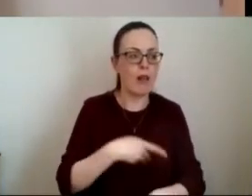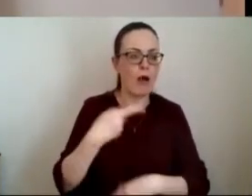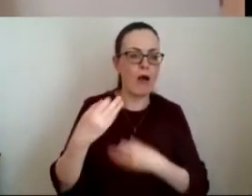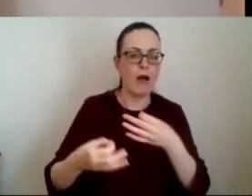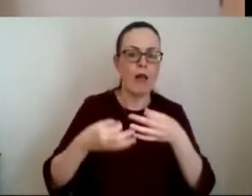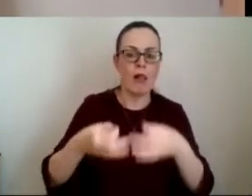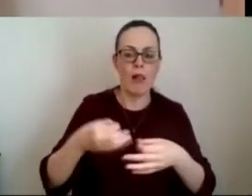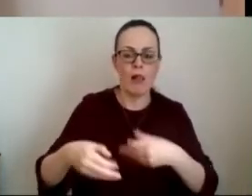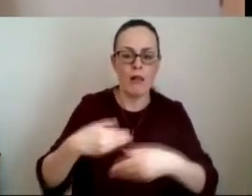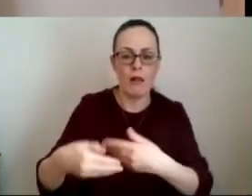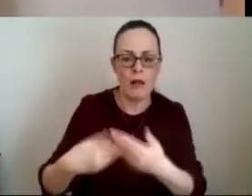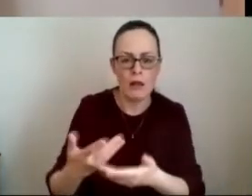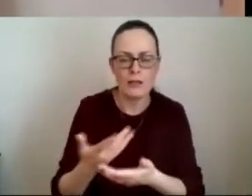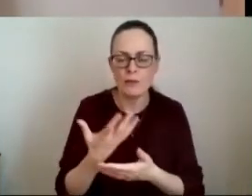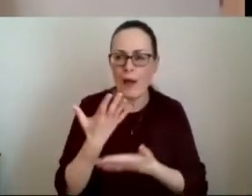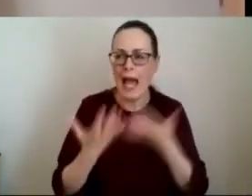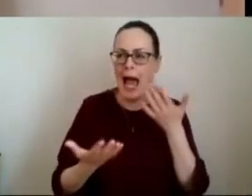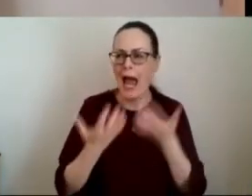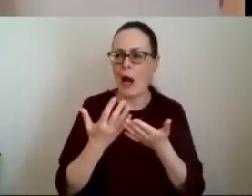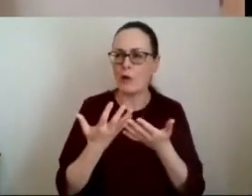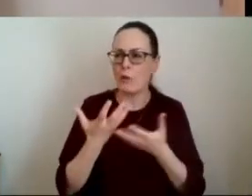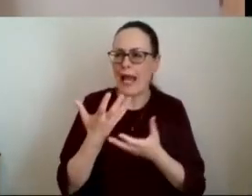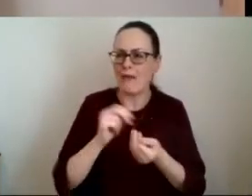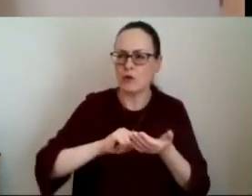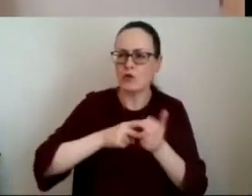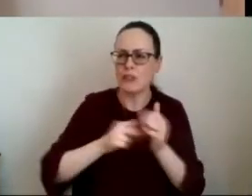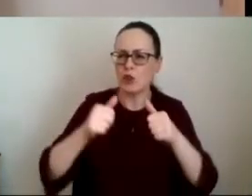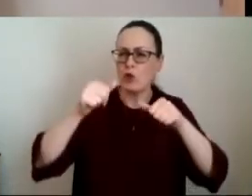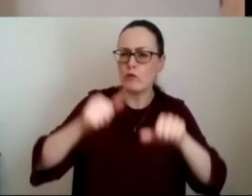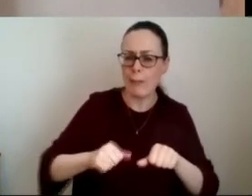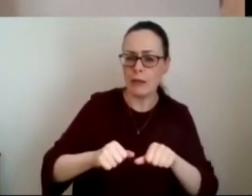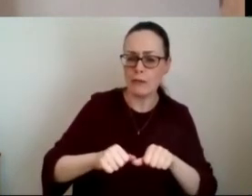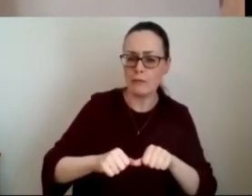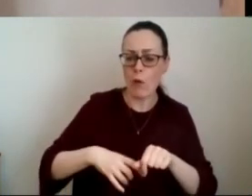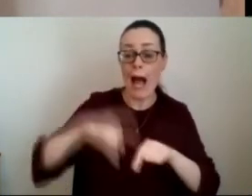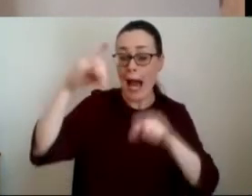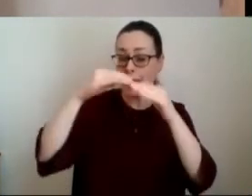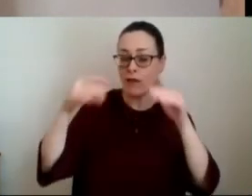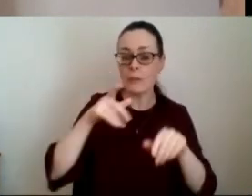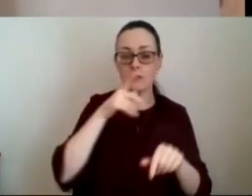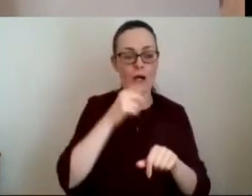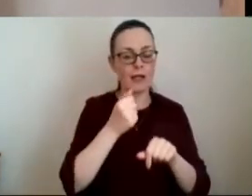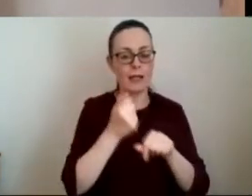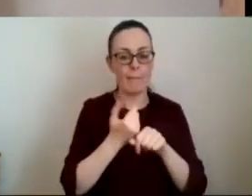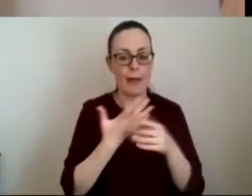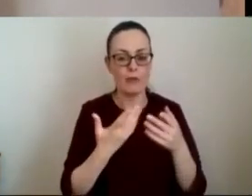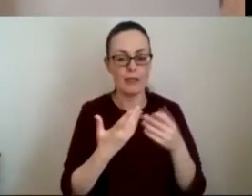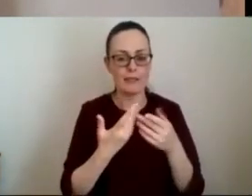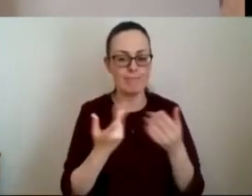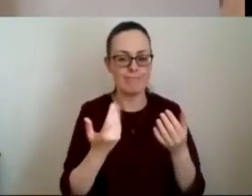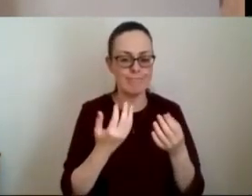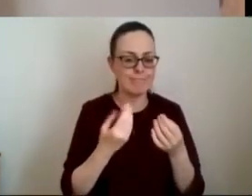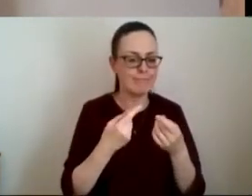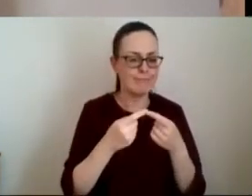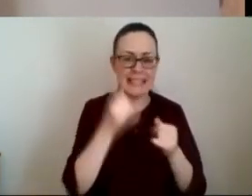how we can get some strategic agreement i think at a very high level we're not talking about a detailed framework we're not talking about a